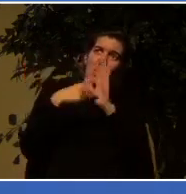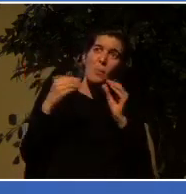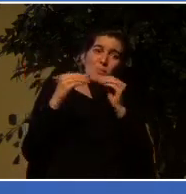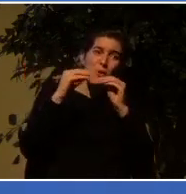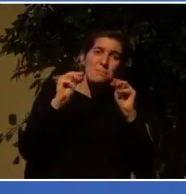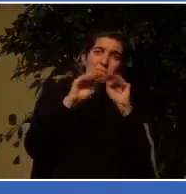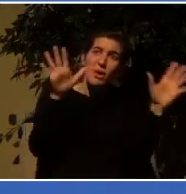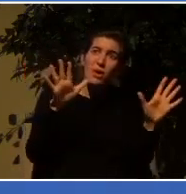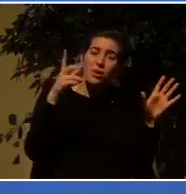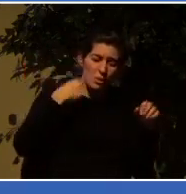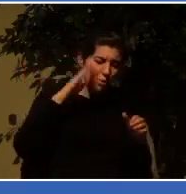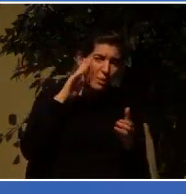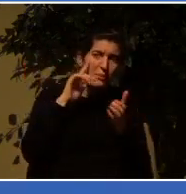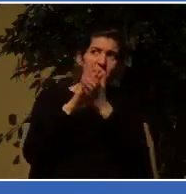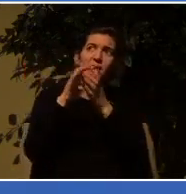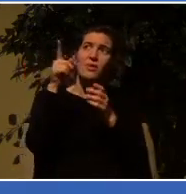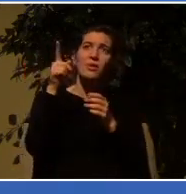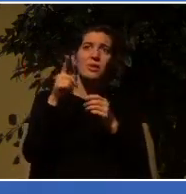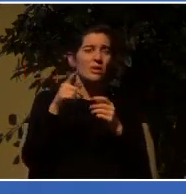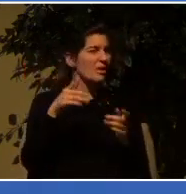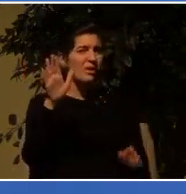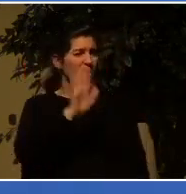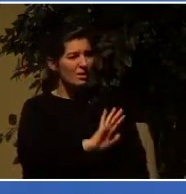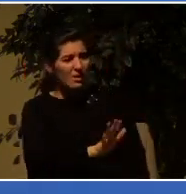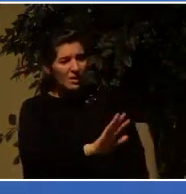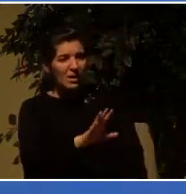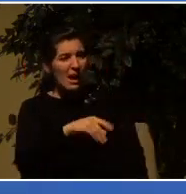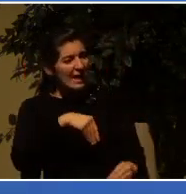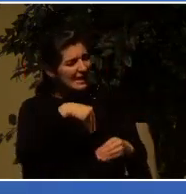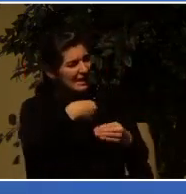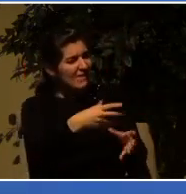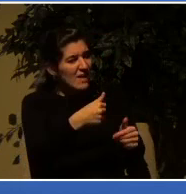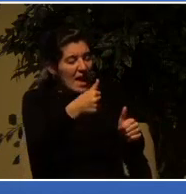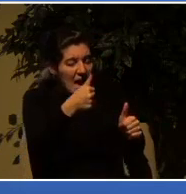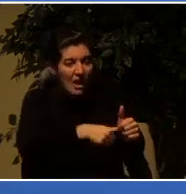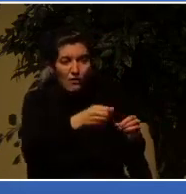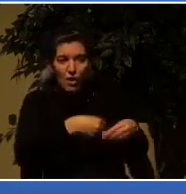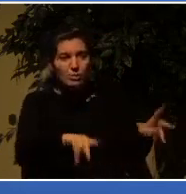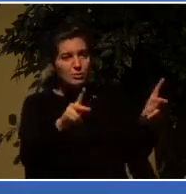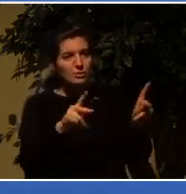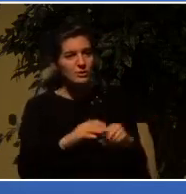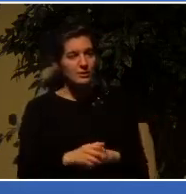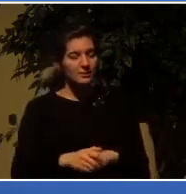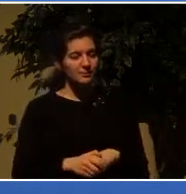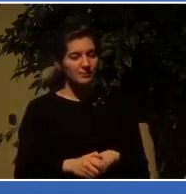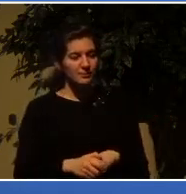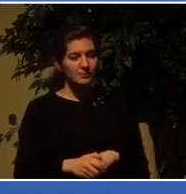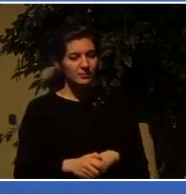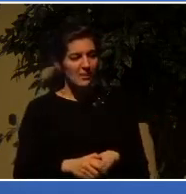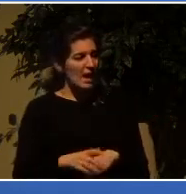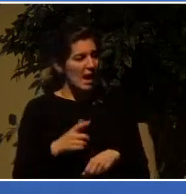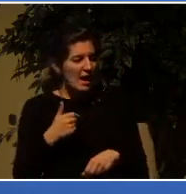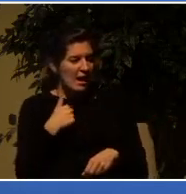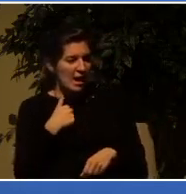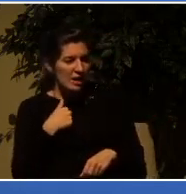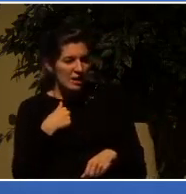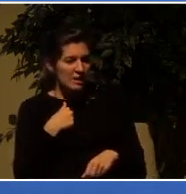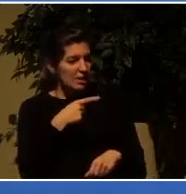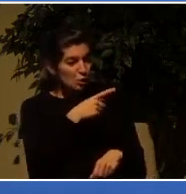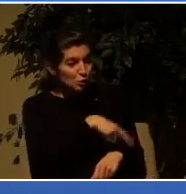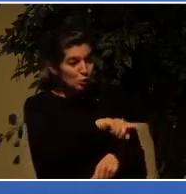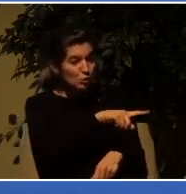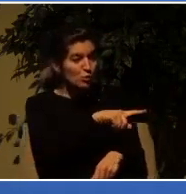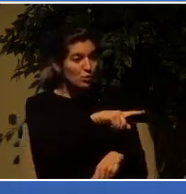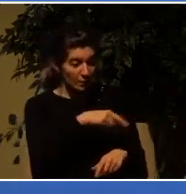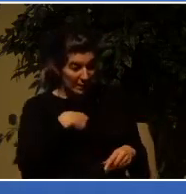believed in you and God says listen I gave you every opportunity under the sun and you used every opportunity to be more